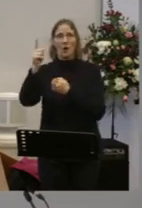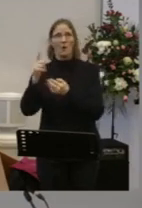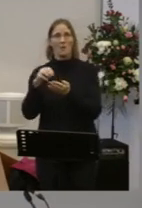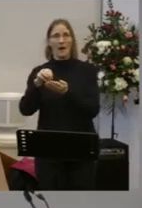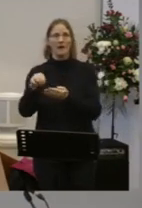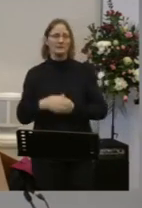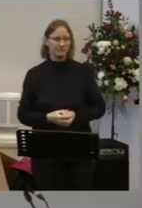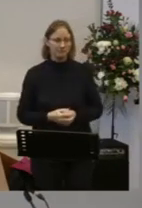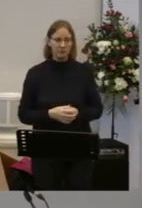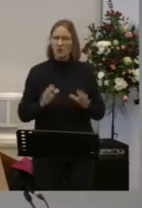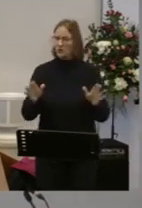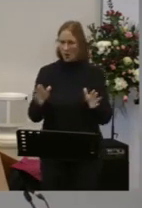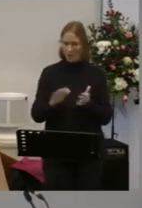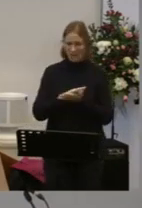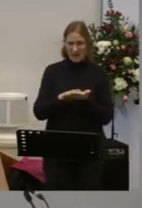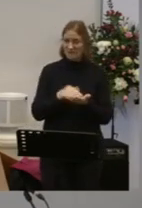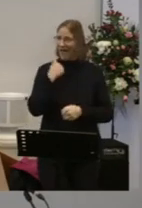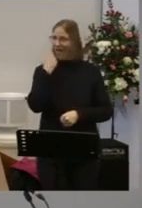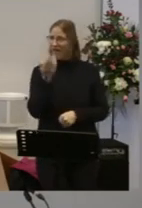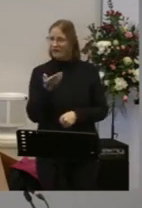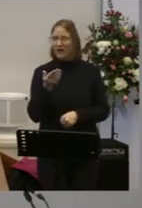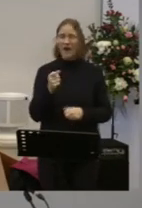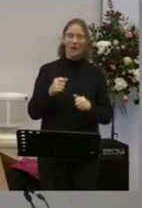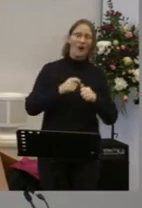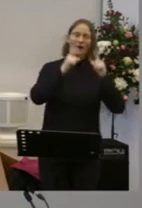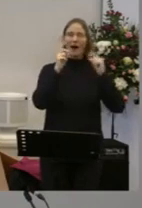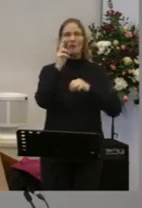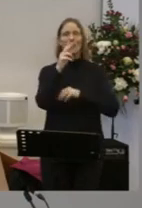Don't ever get up in the morning and look in the mirror and think to yourself